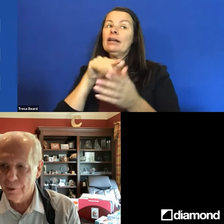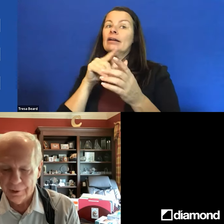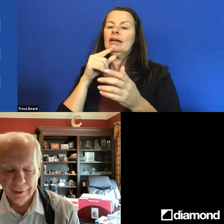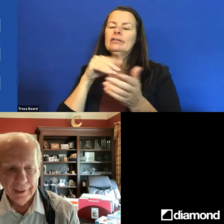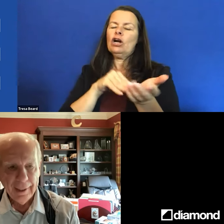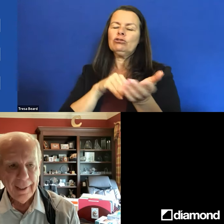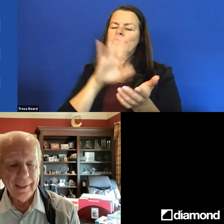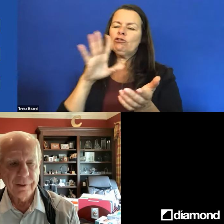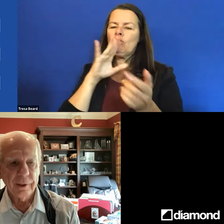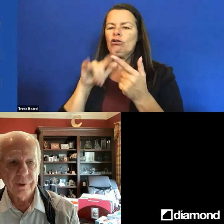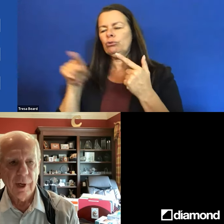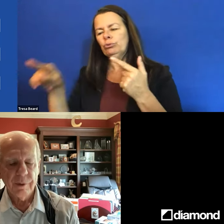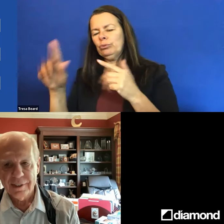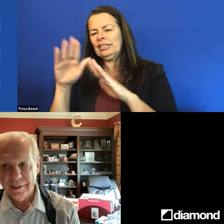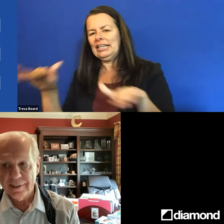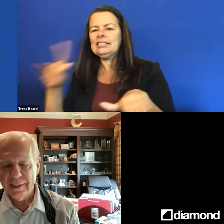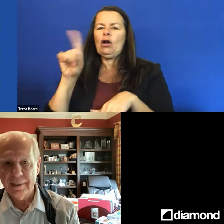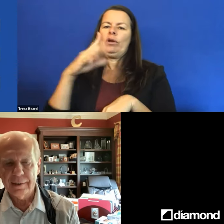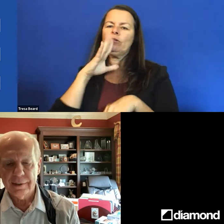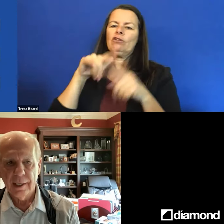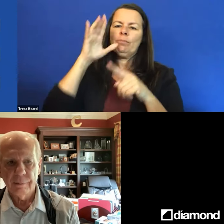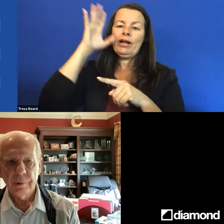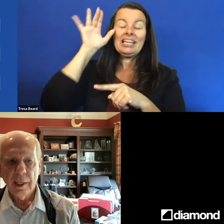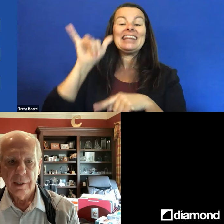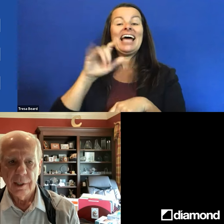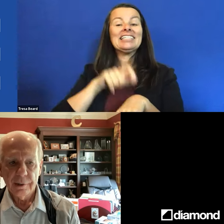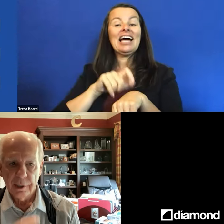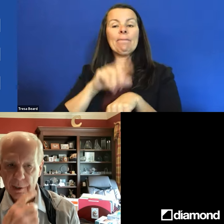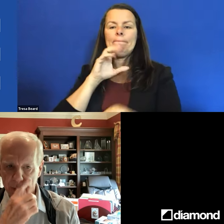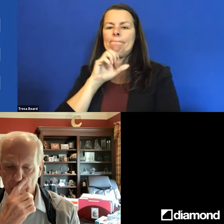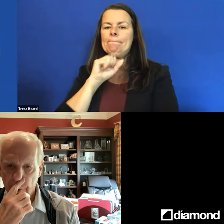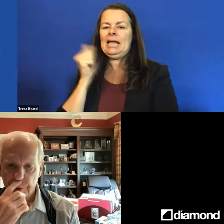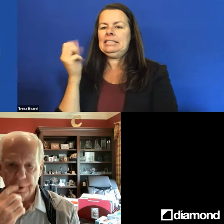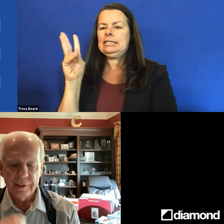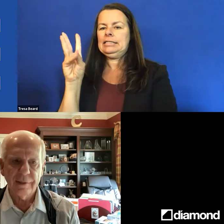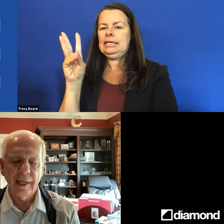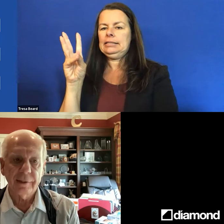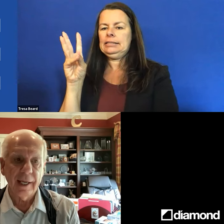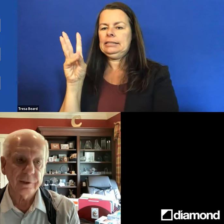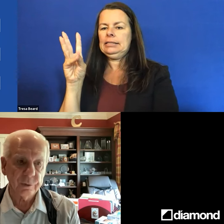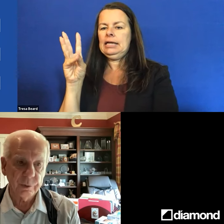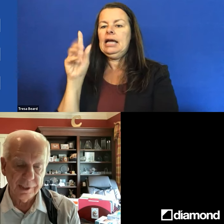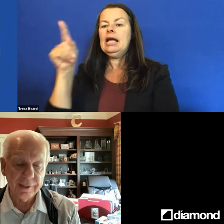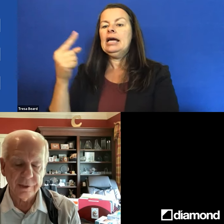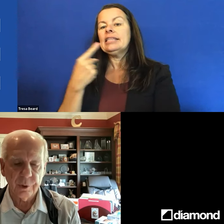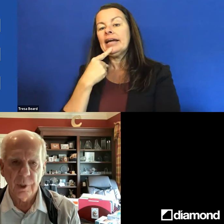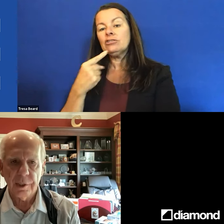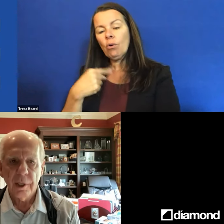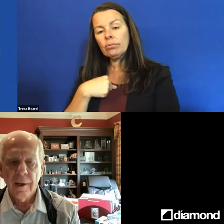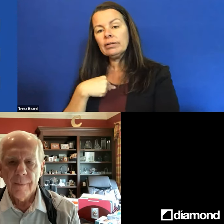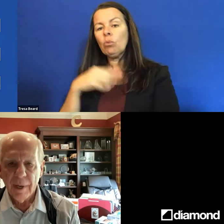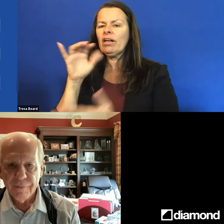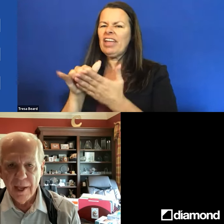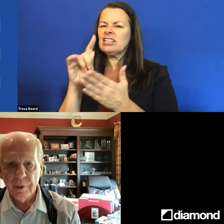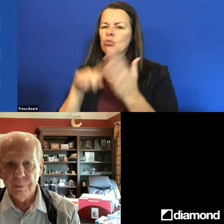to parents only. And so I was 16 at the time. And that, so they said that that's, he said that's what it